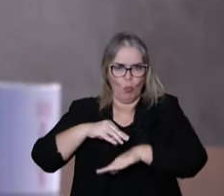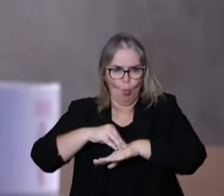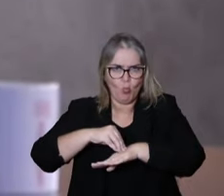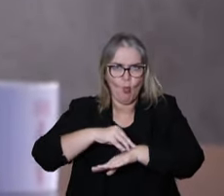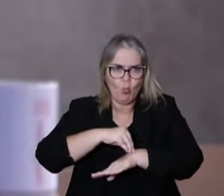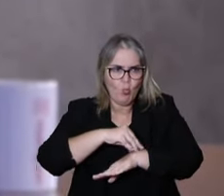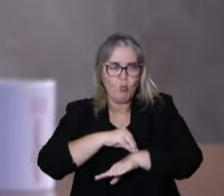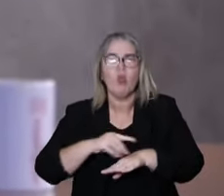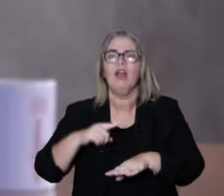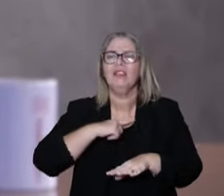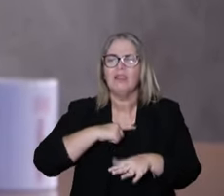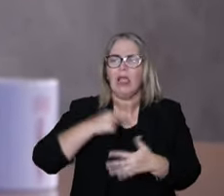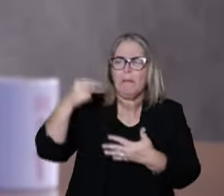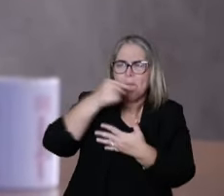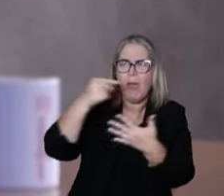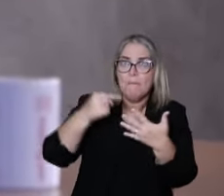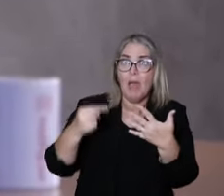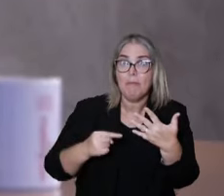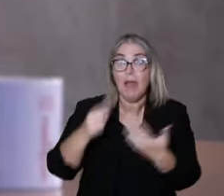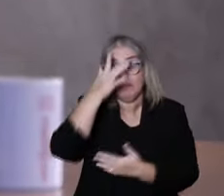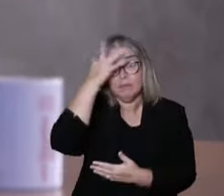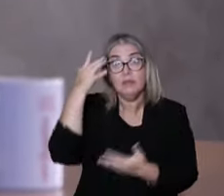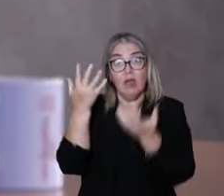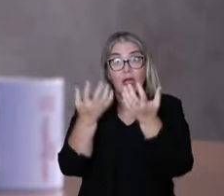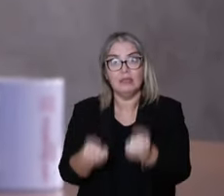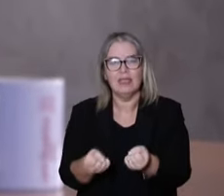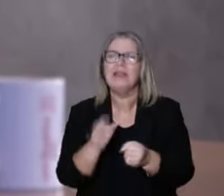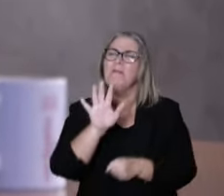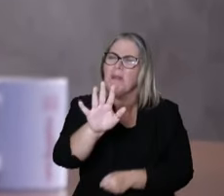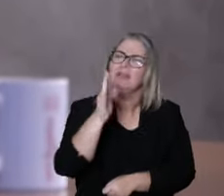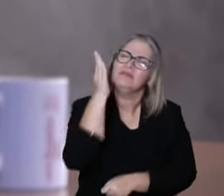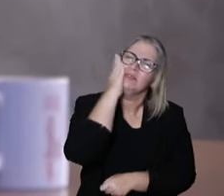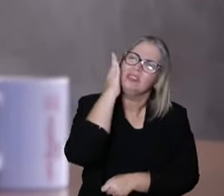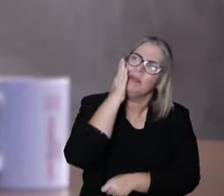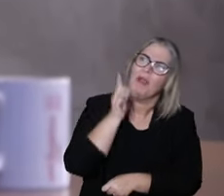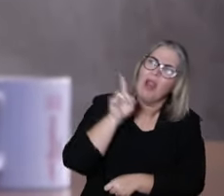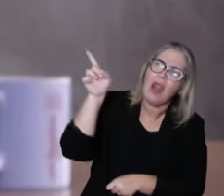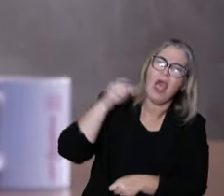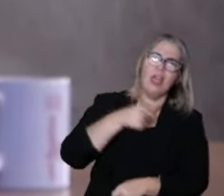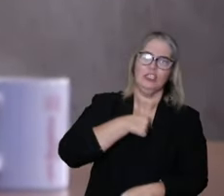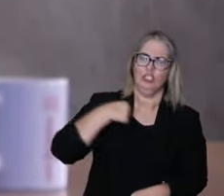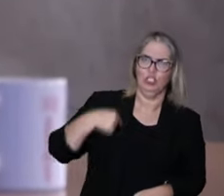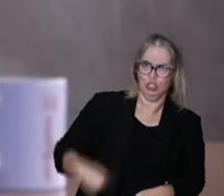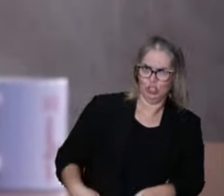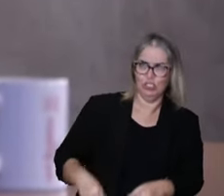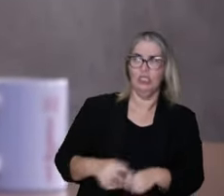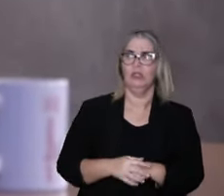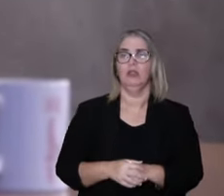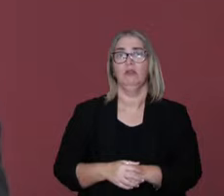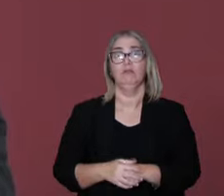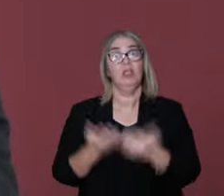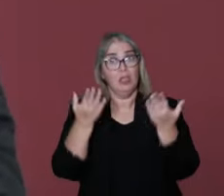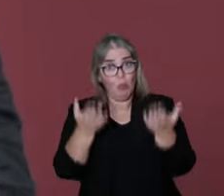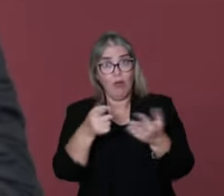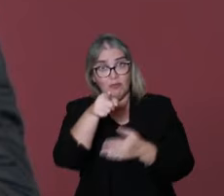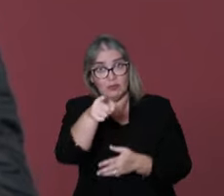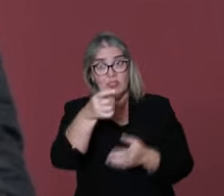Ventosa or the Mochas. But we know that in China,